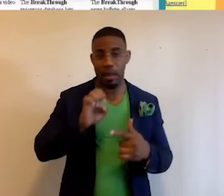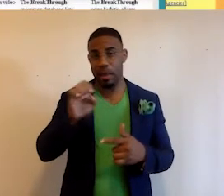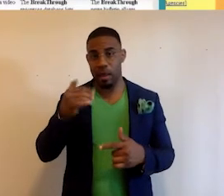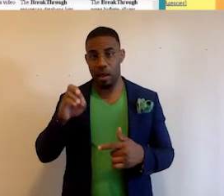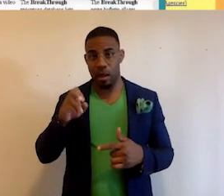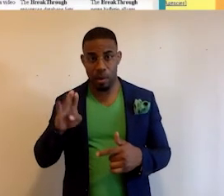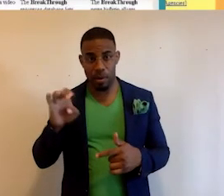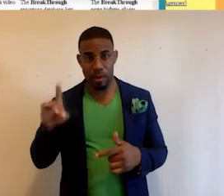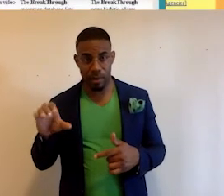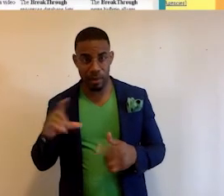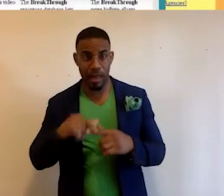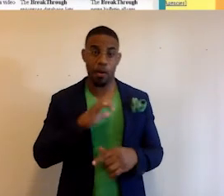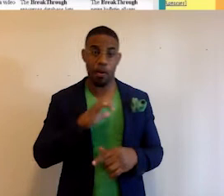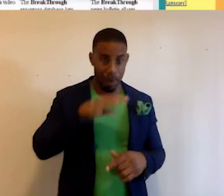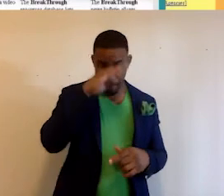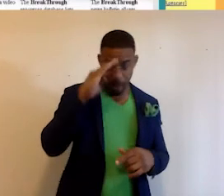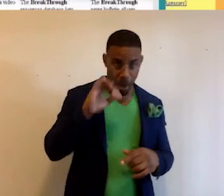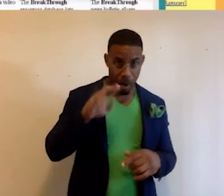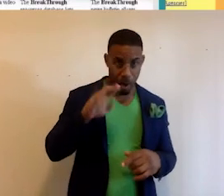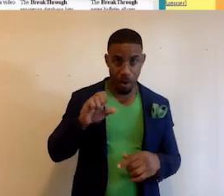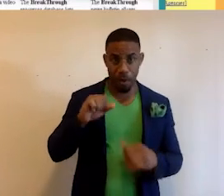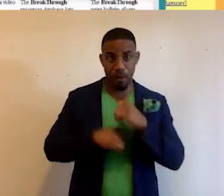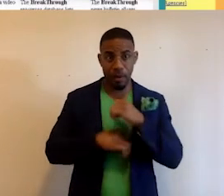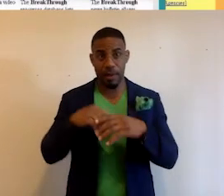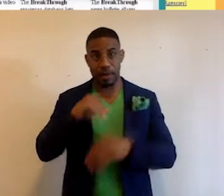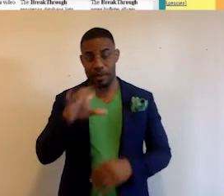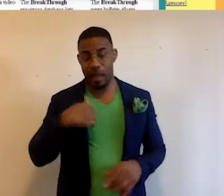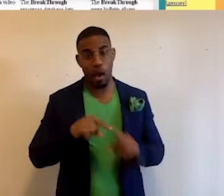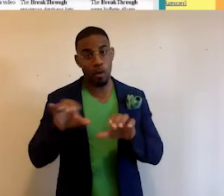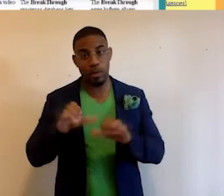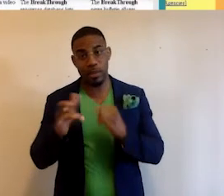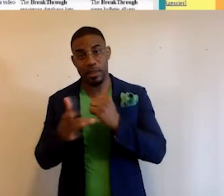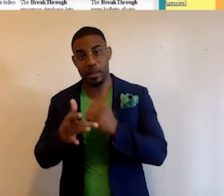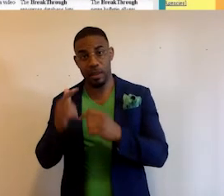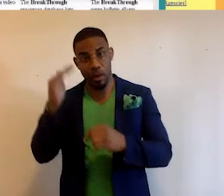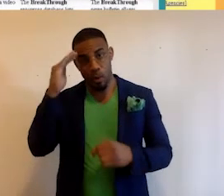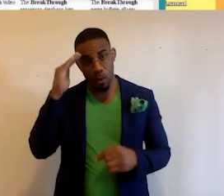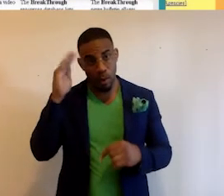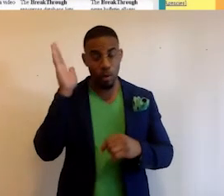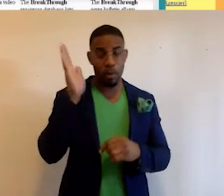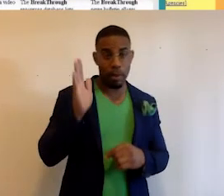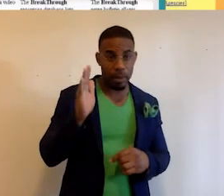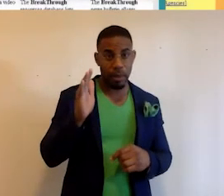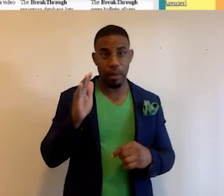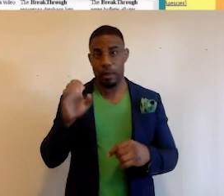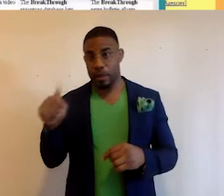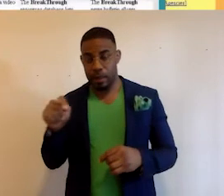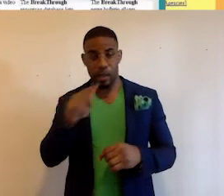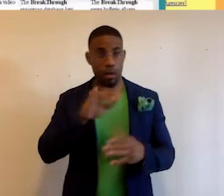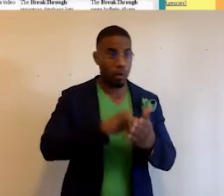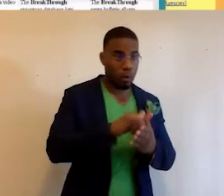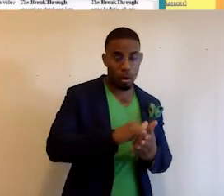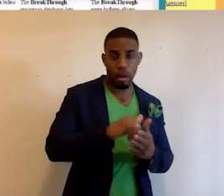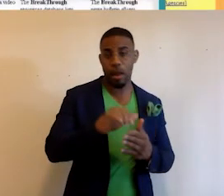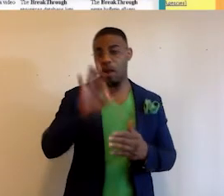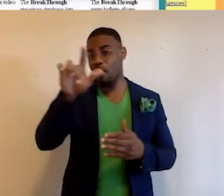CDC and the Congressional Black Caucus Foundation in DC. I also did technology awareness presentations in Connecticut, New York, and as far